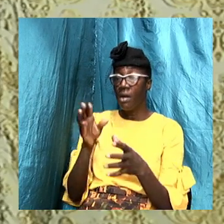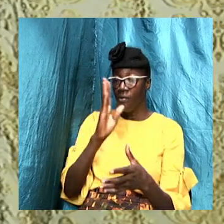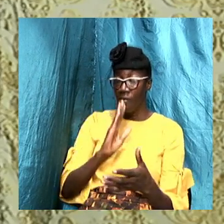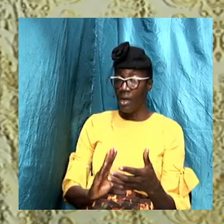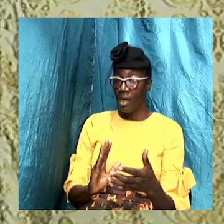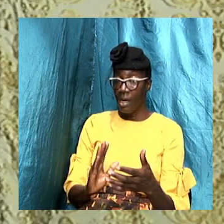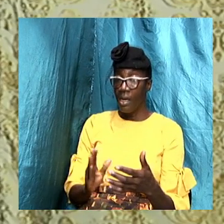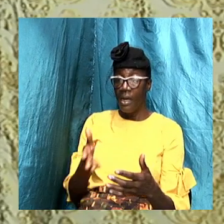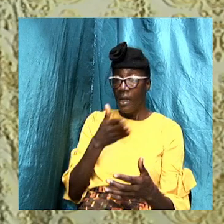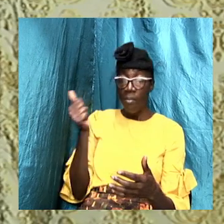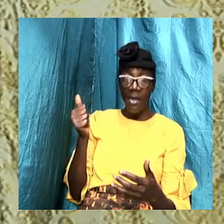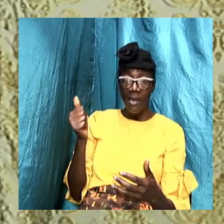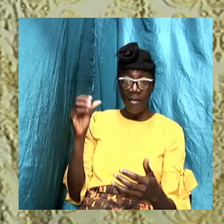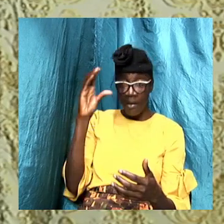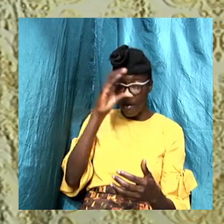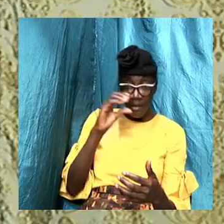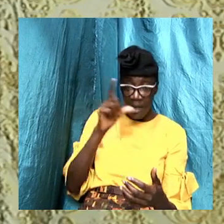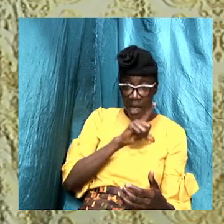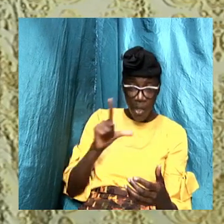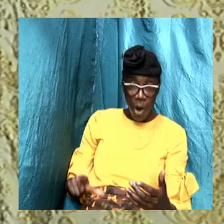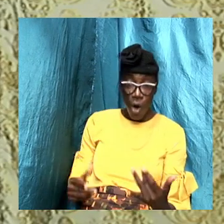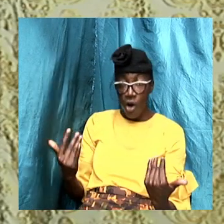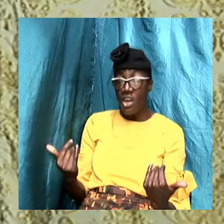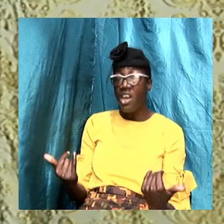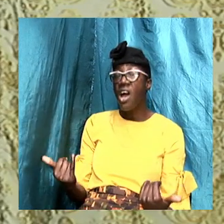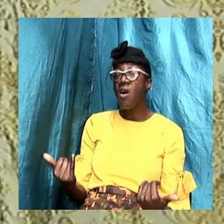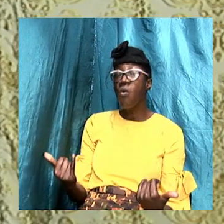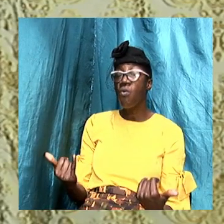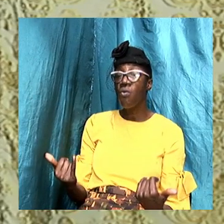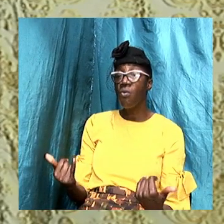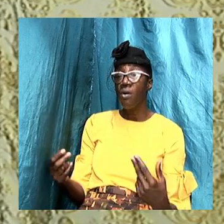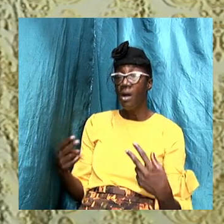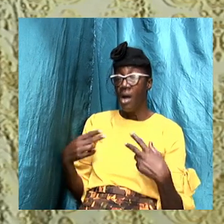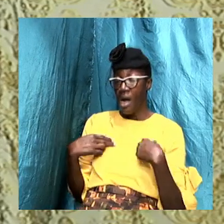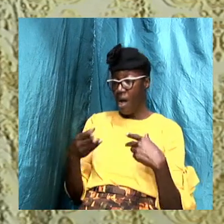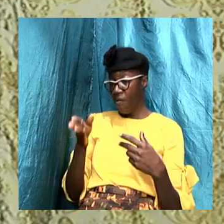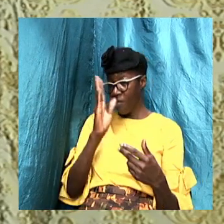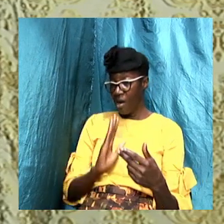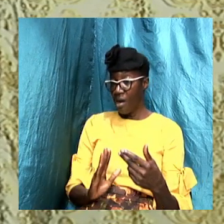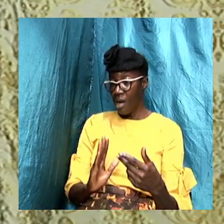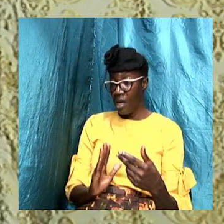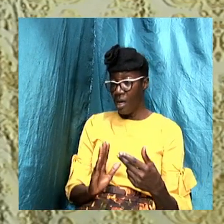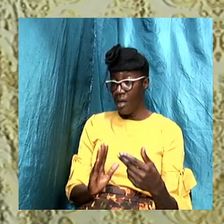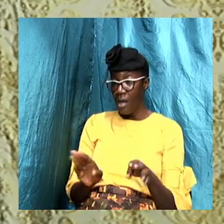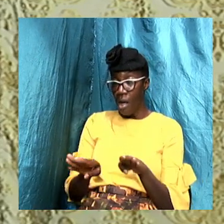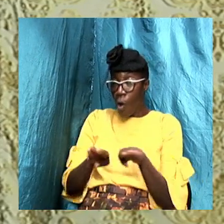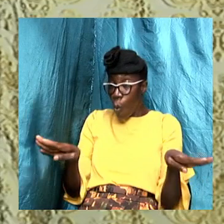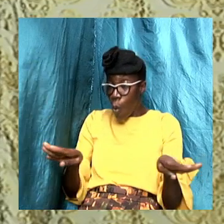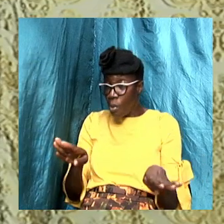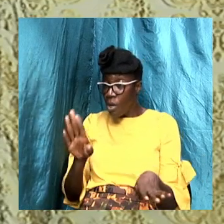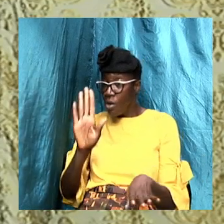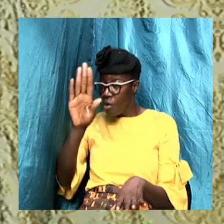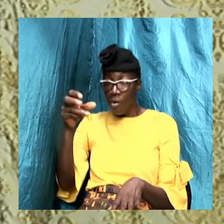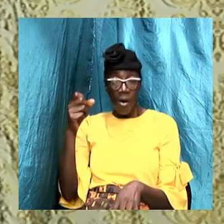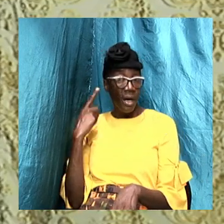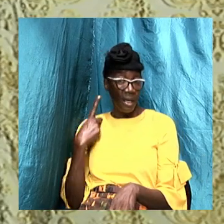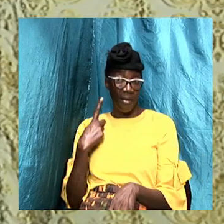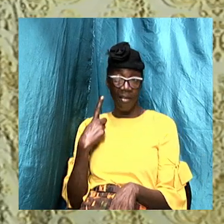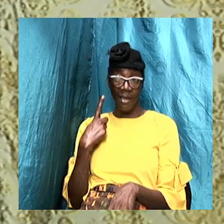it is best you see the Lord know have God to open up your understanding